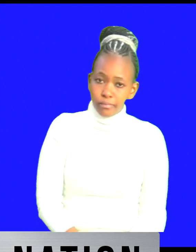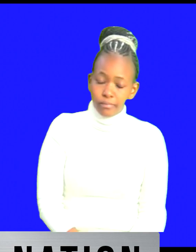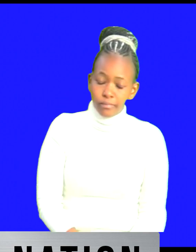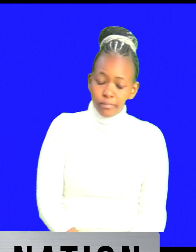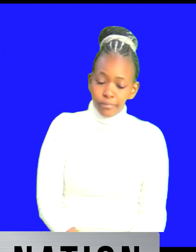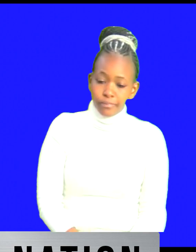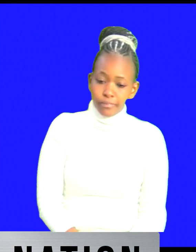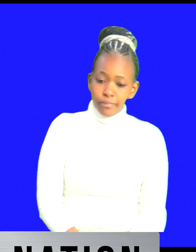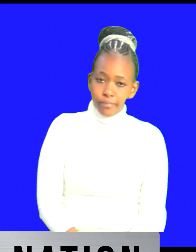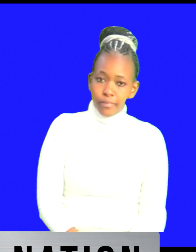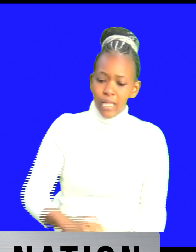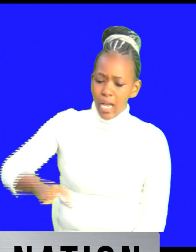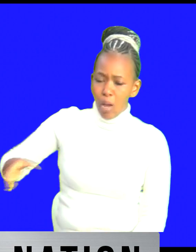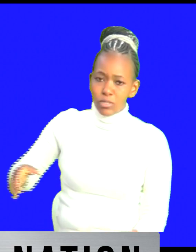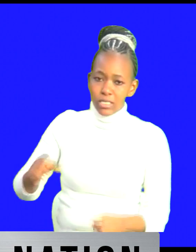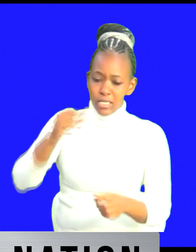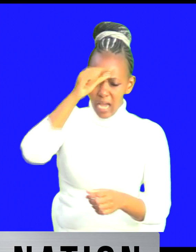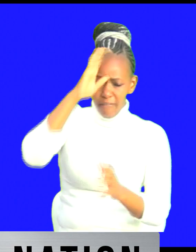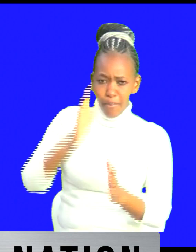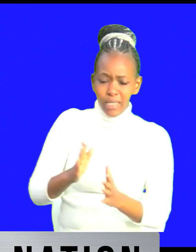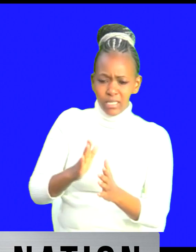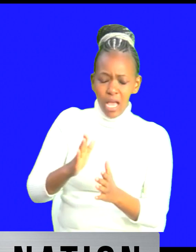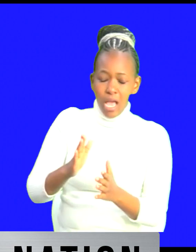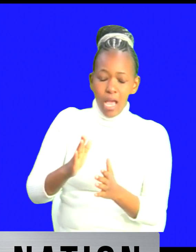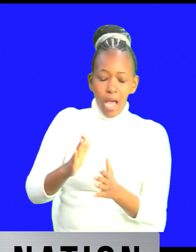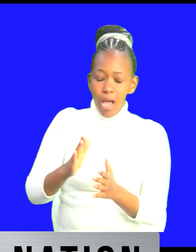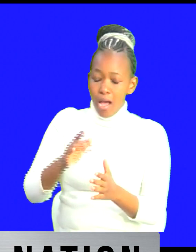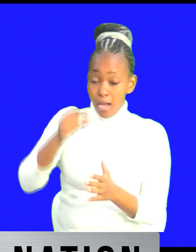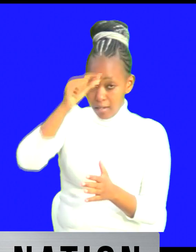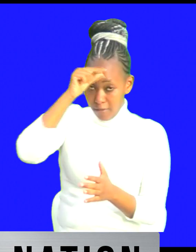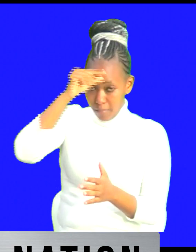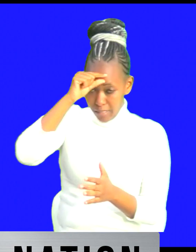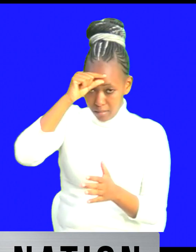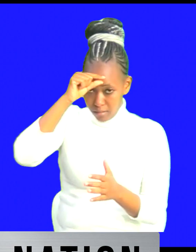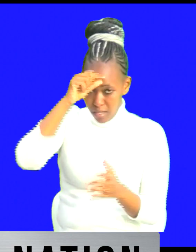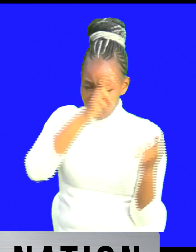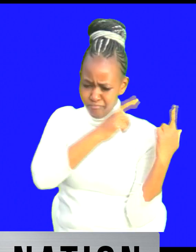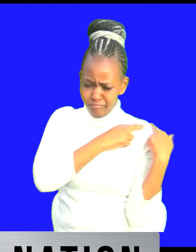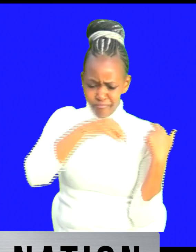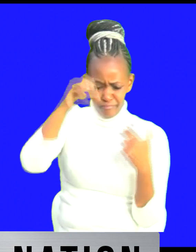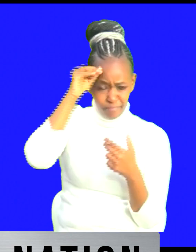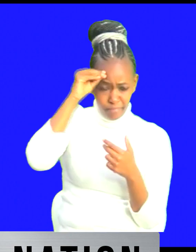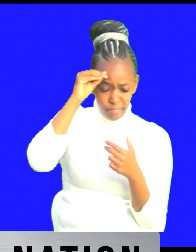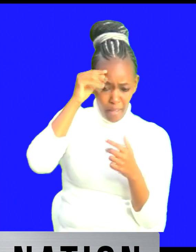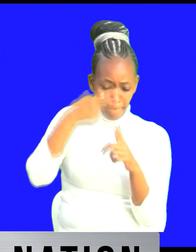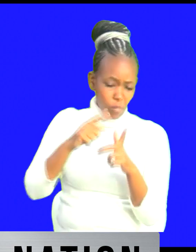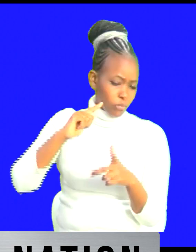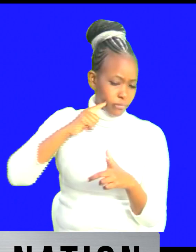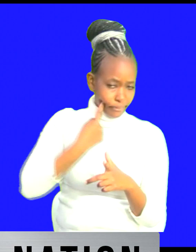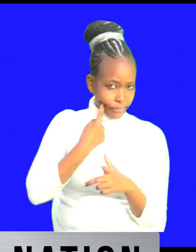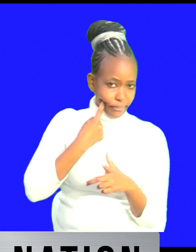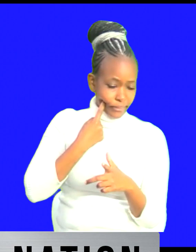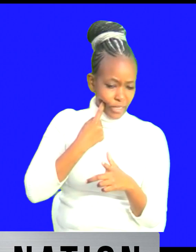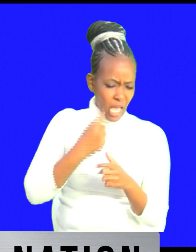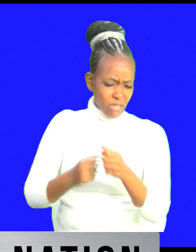county government is not supposed to be in charge of education yeah so he has really taken some fight on that because it means